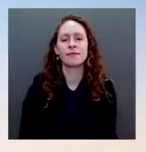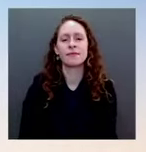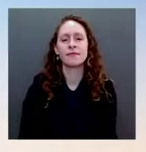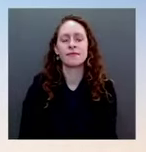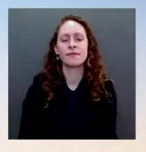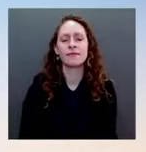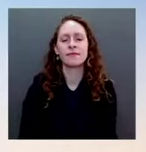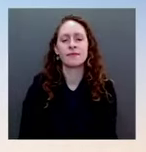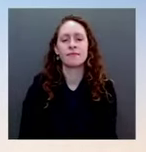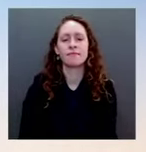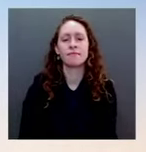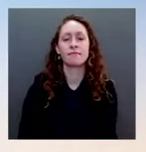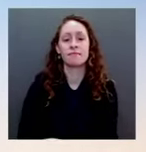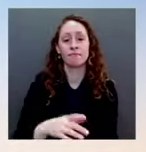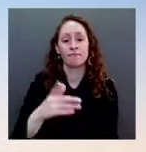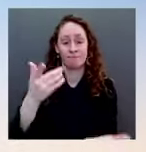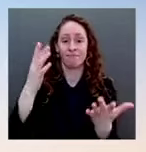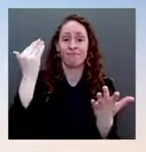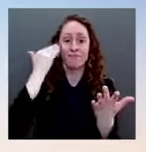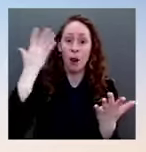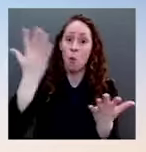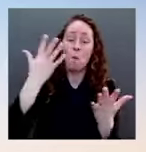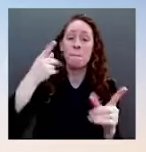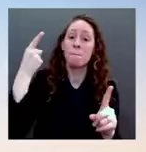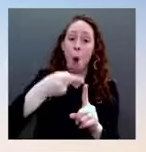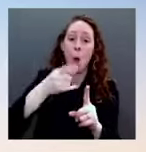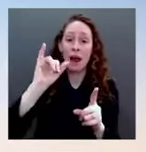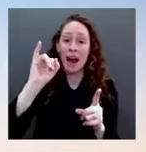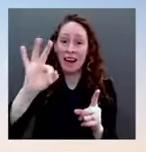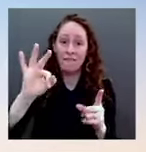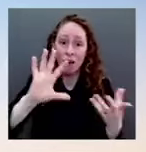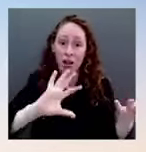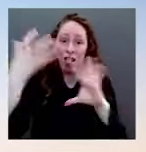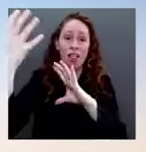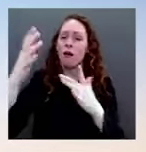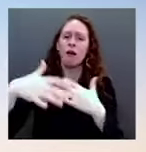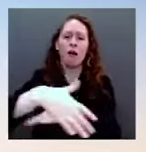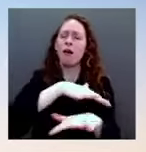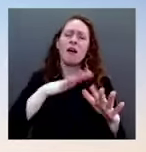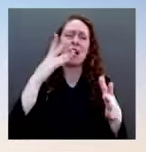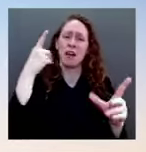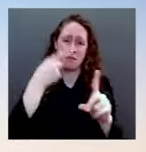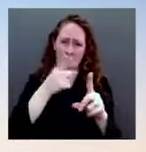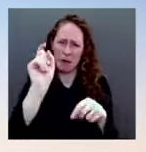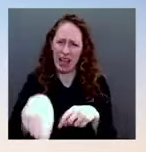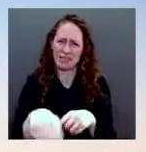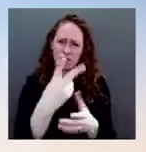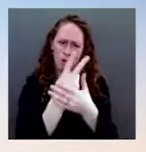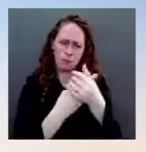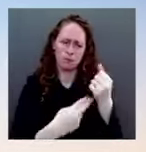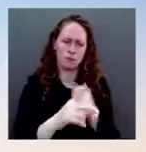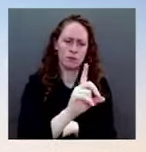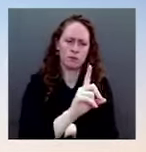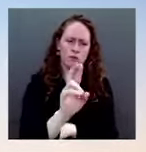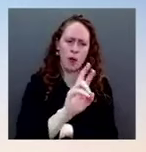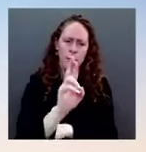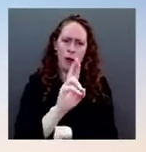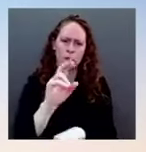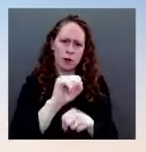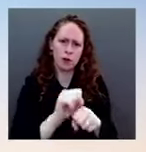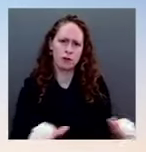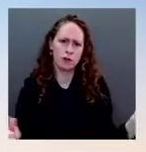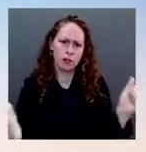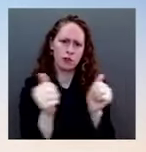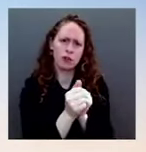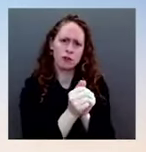the end of the day, there really is common ground. And I feel very good about the willingness to lean forward and to do the